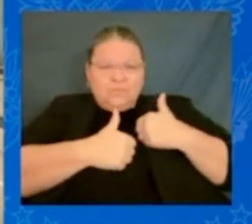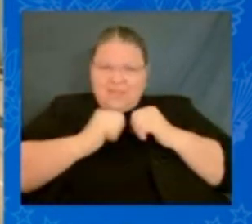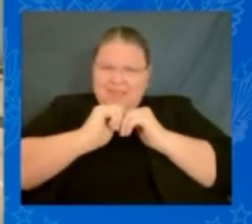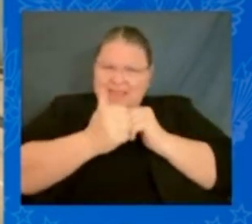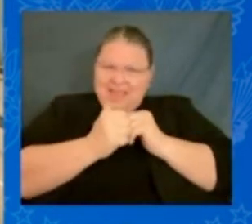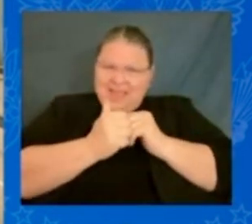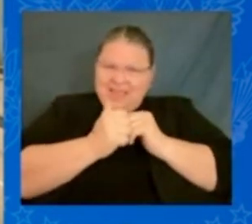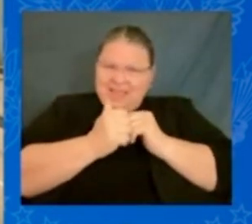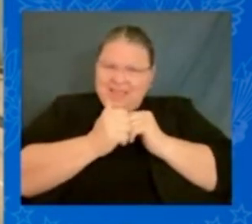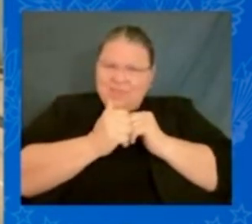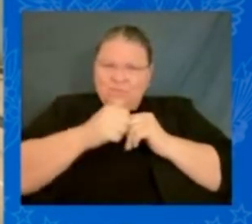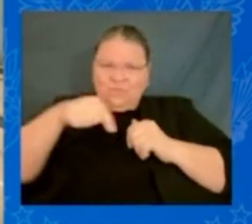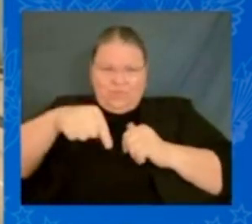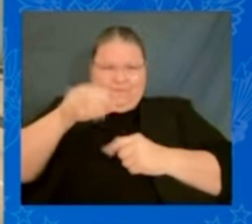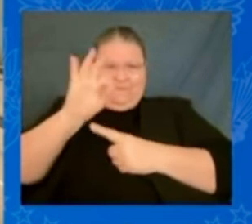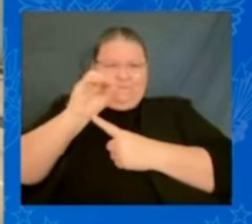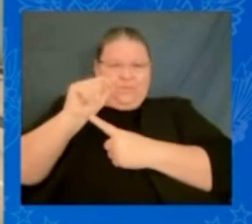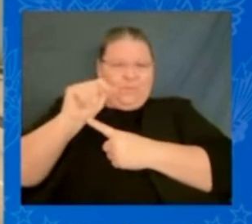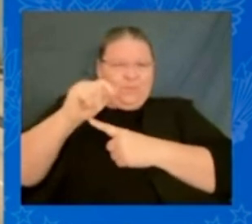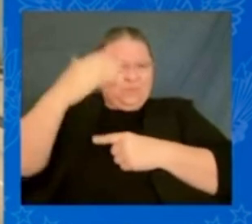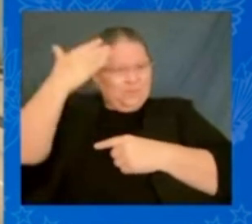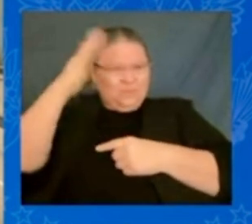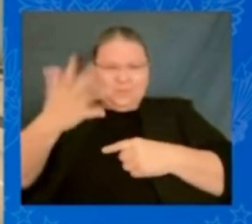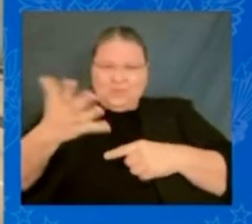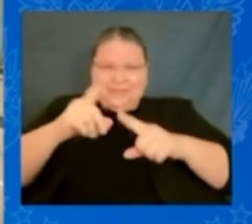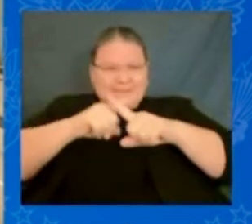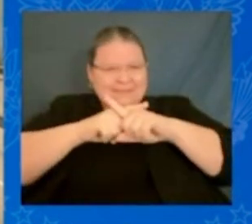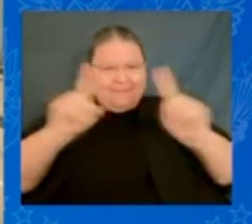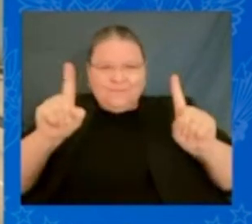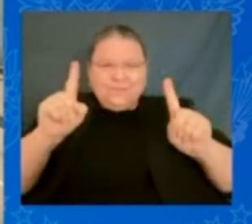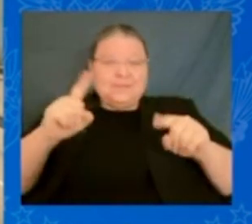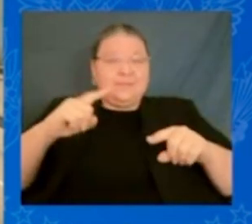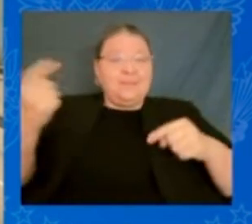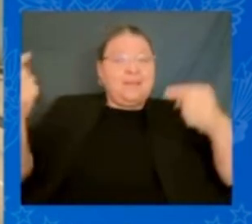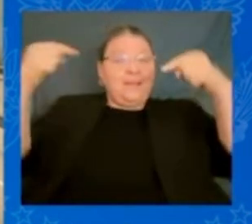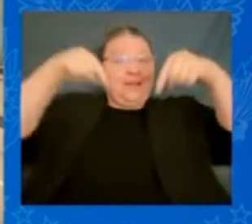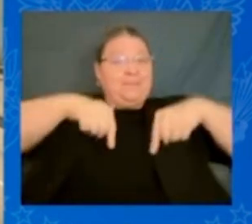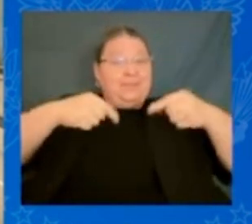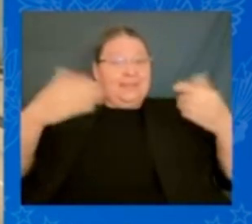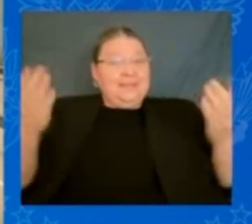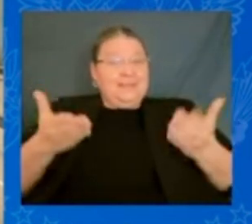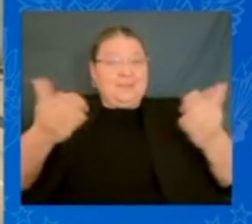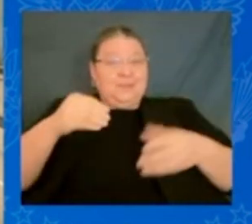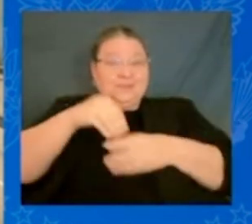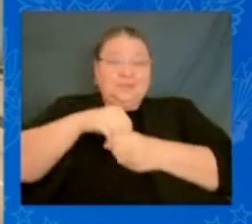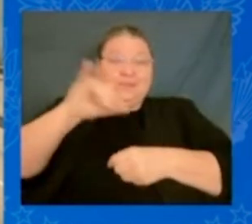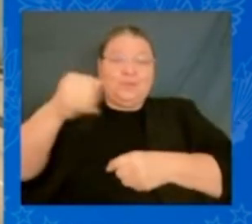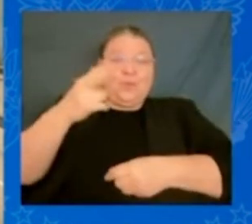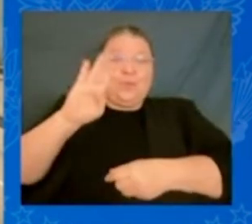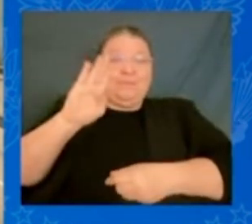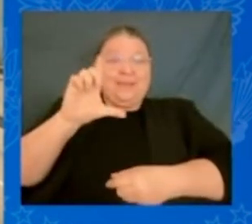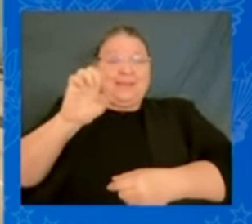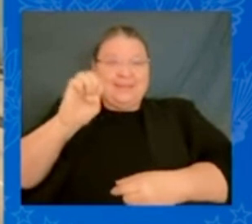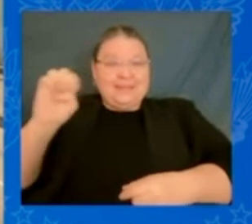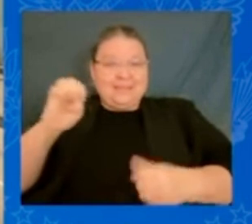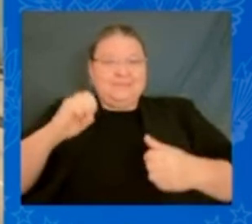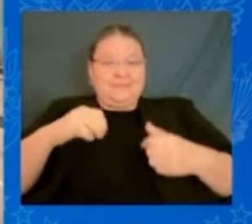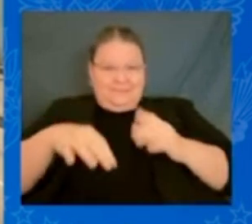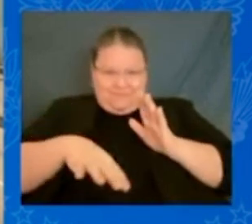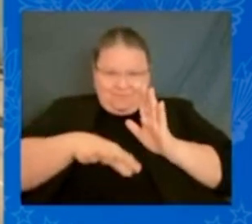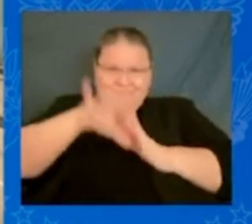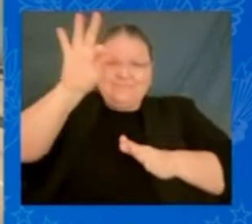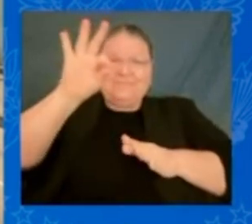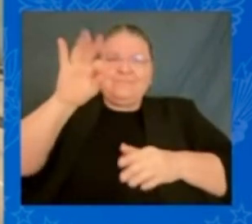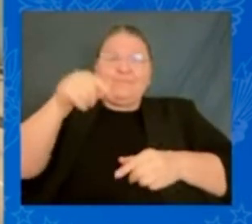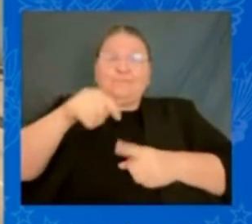come to Selma or the Jubilee without finding that foot soldiers or take precedence in all of the recognition